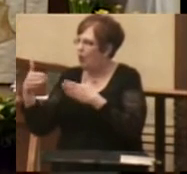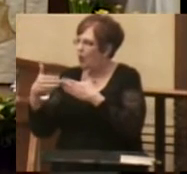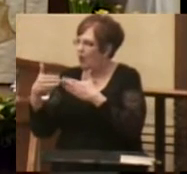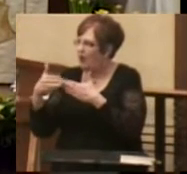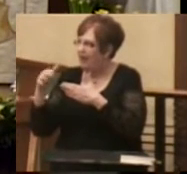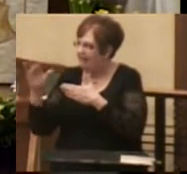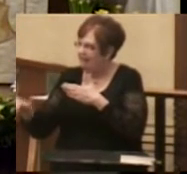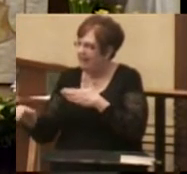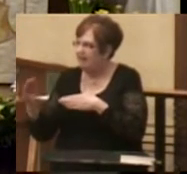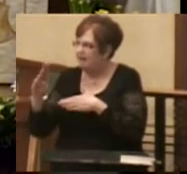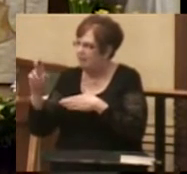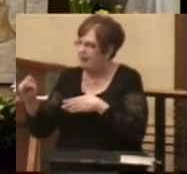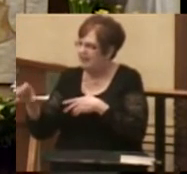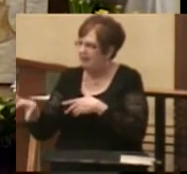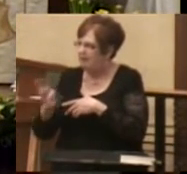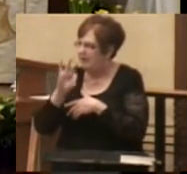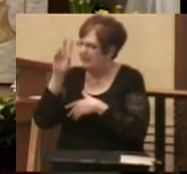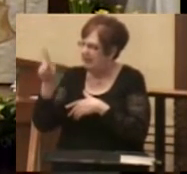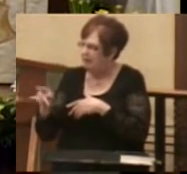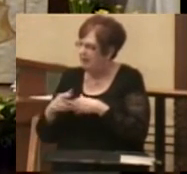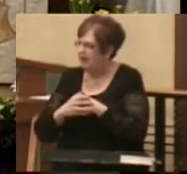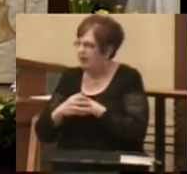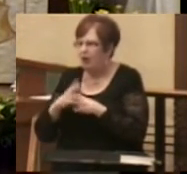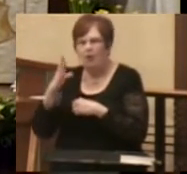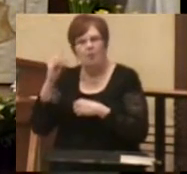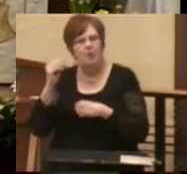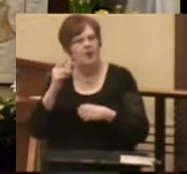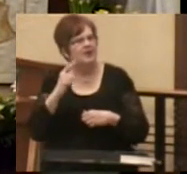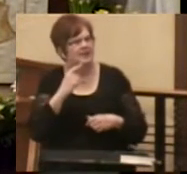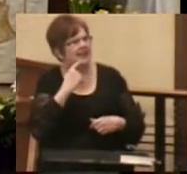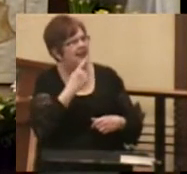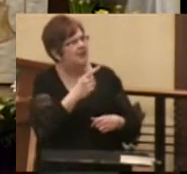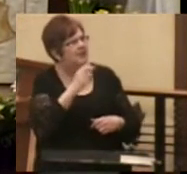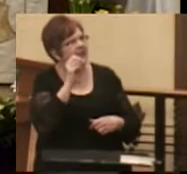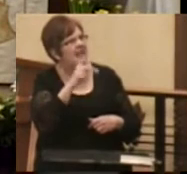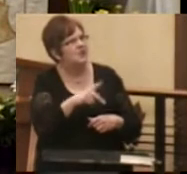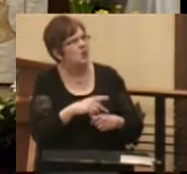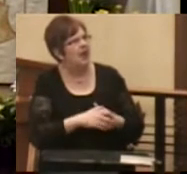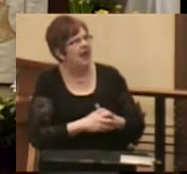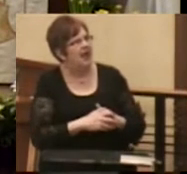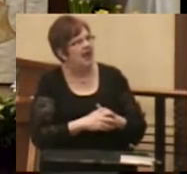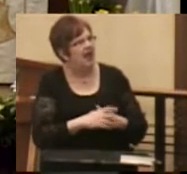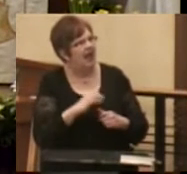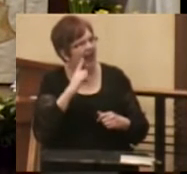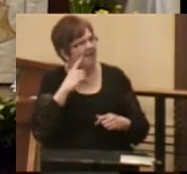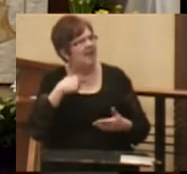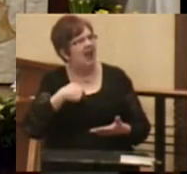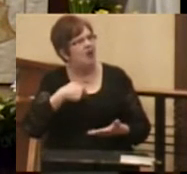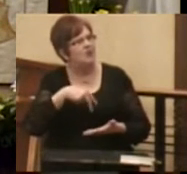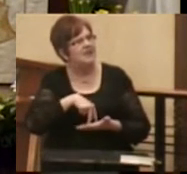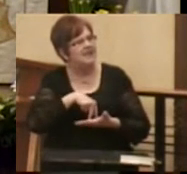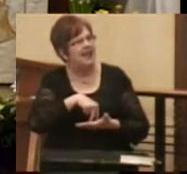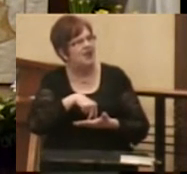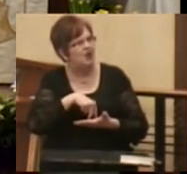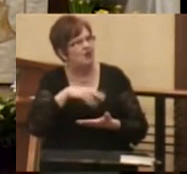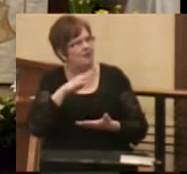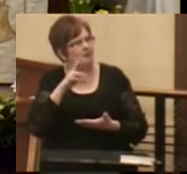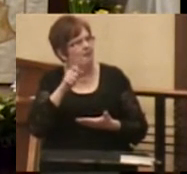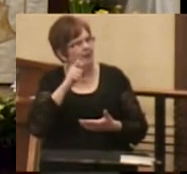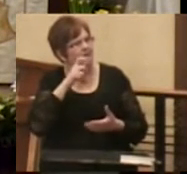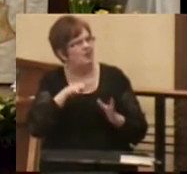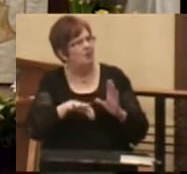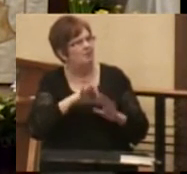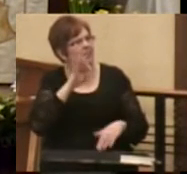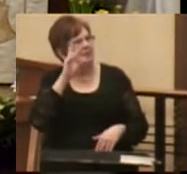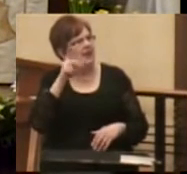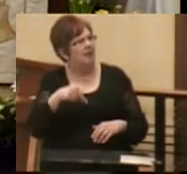the bus picks up passengers. The boy said, that's okay, mister. I think I'll just stand here. The bus will pick me